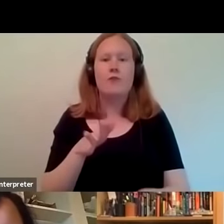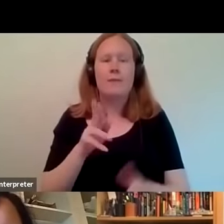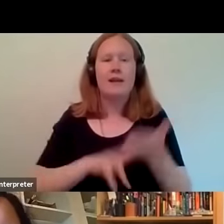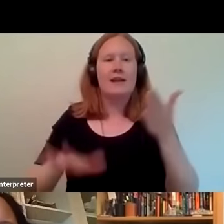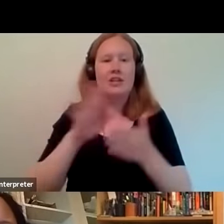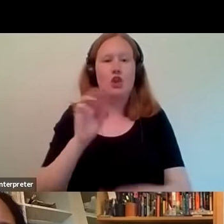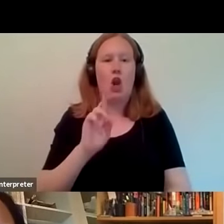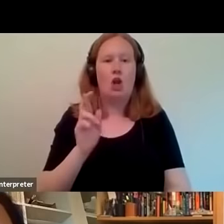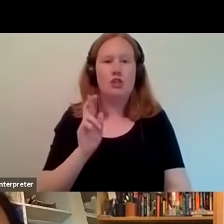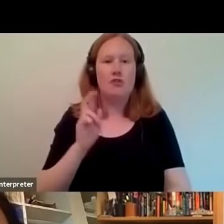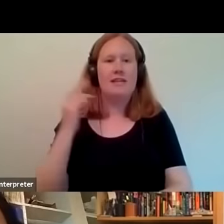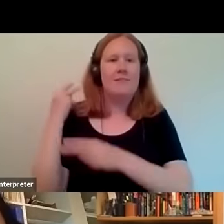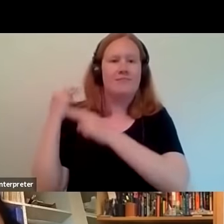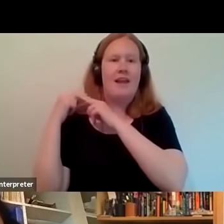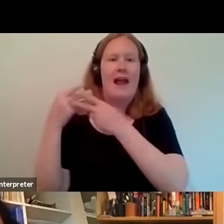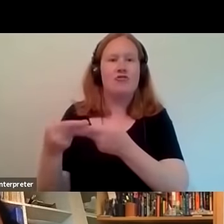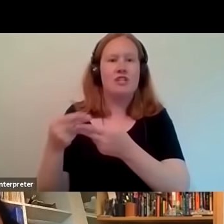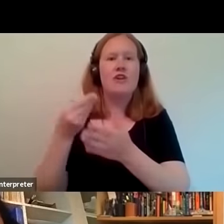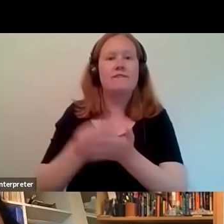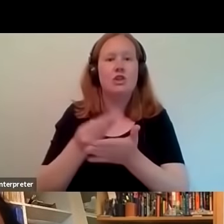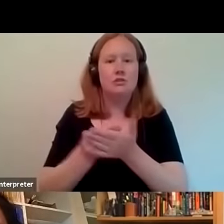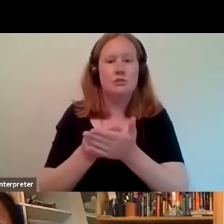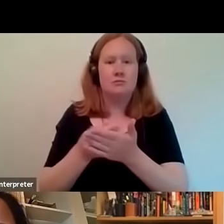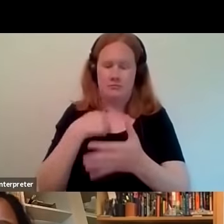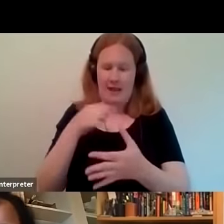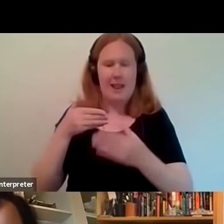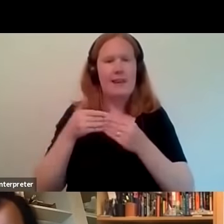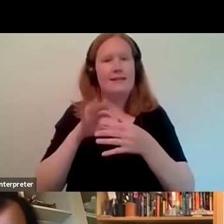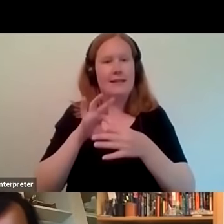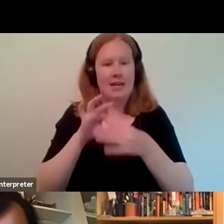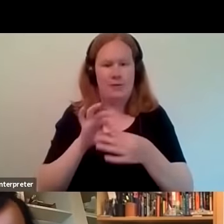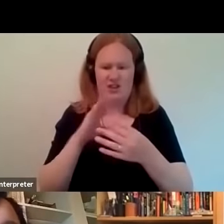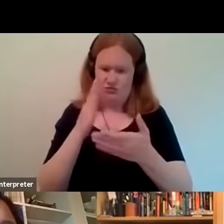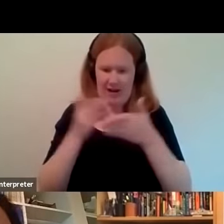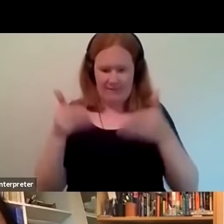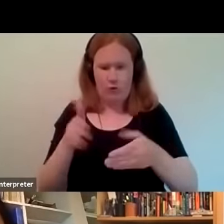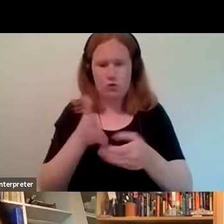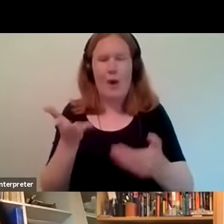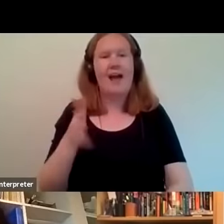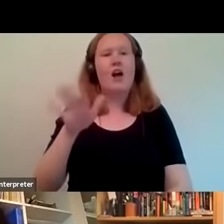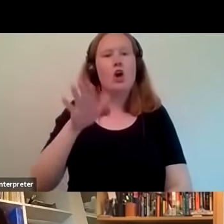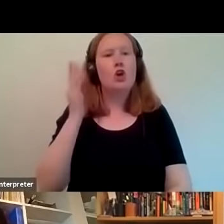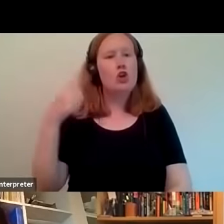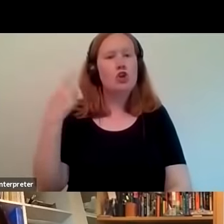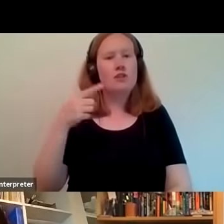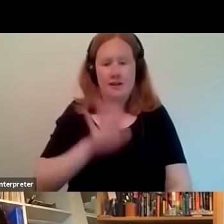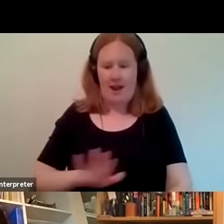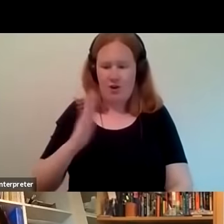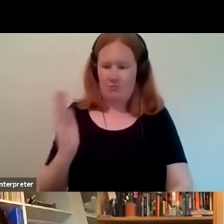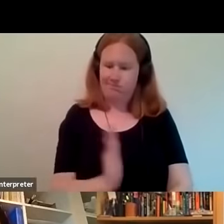and I'm the head of engagement for the London South area and particularly looking after Brent Enfield and Newham in my role